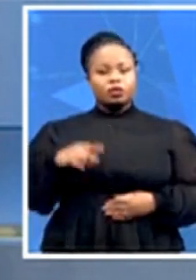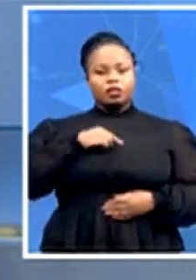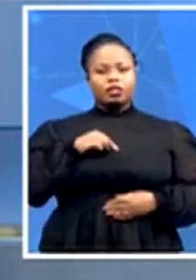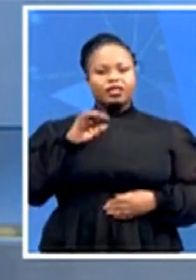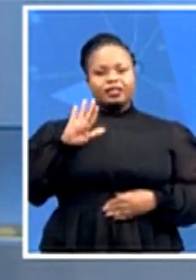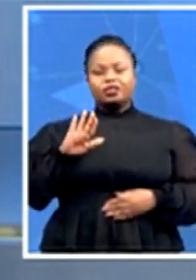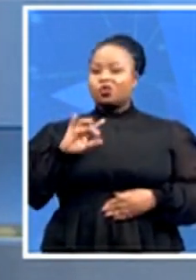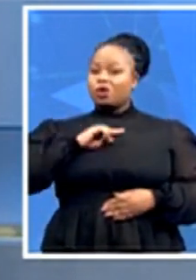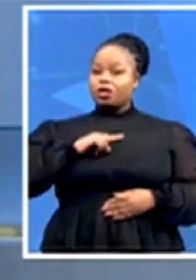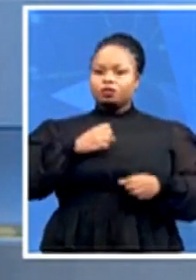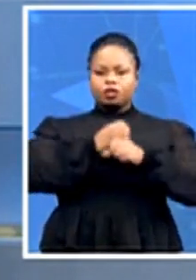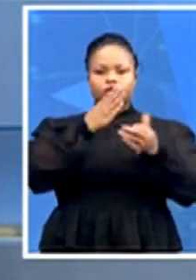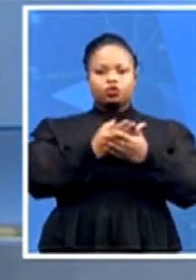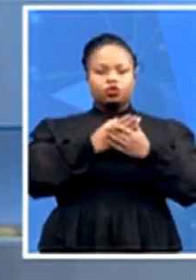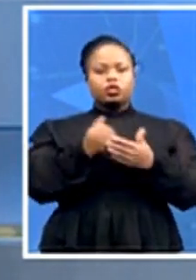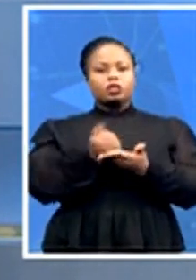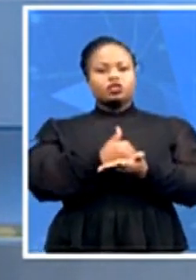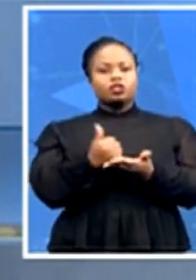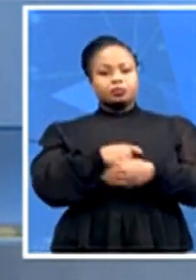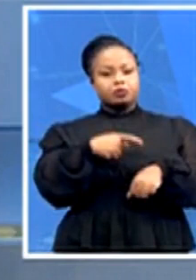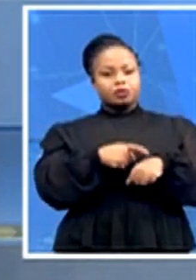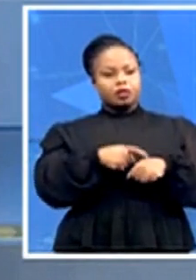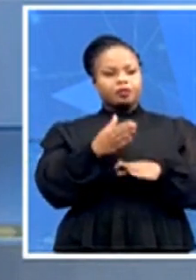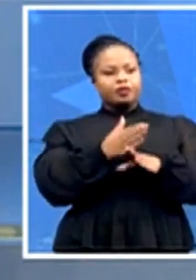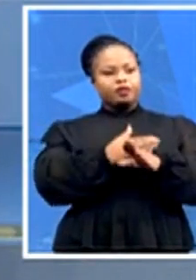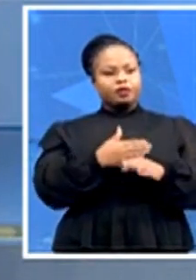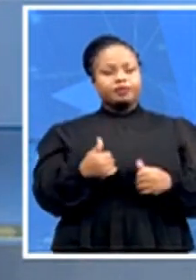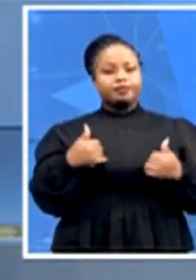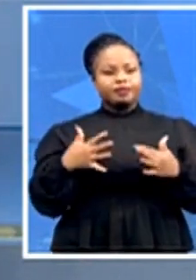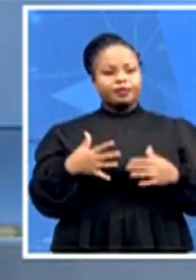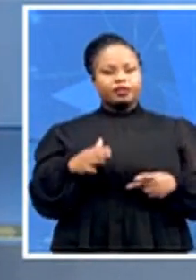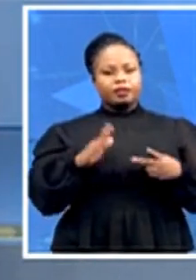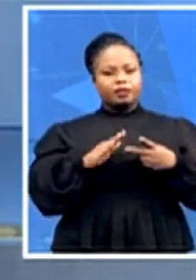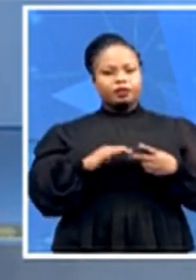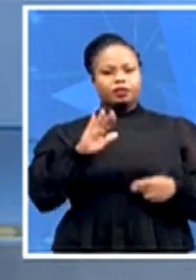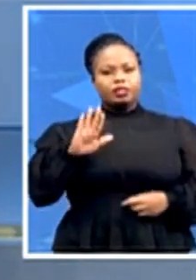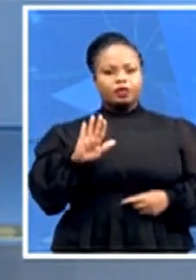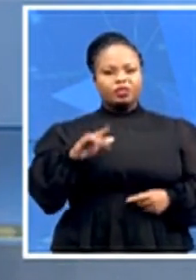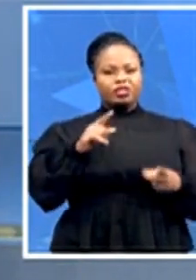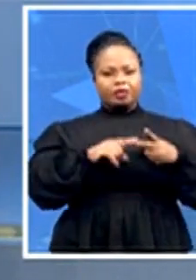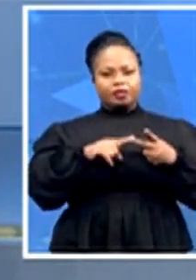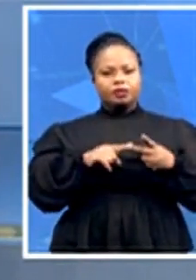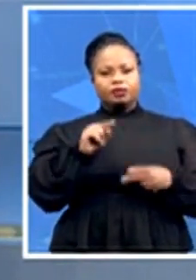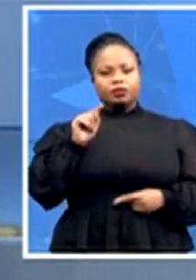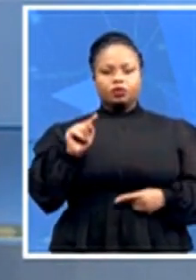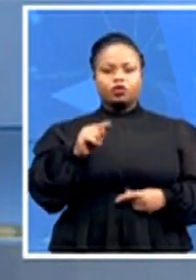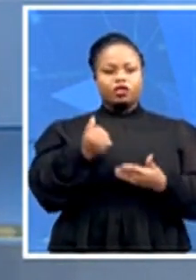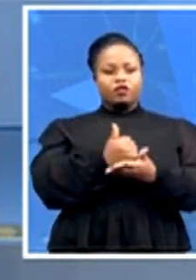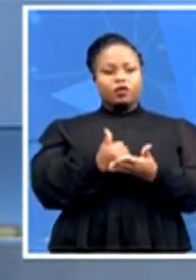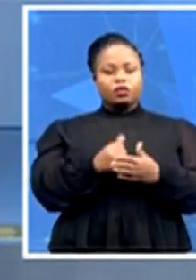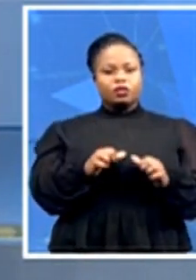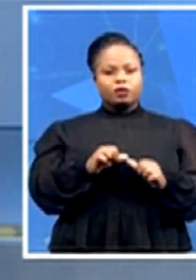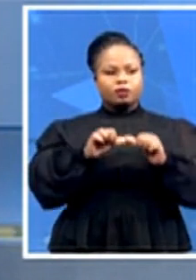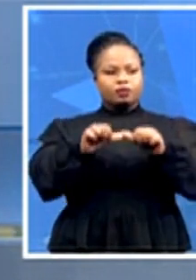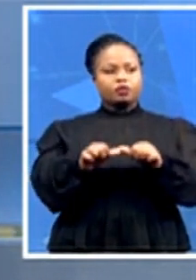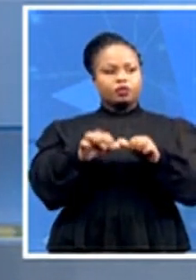ahead of the elections along with a mechanism to reopen the voters role in order to add new names. The voting role